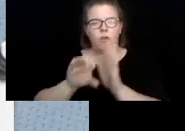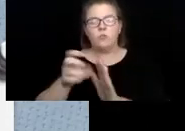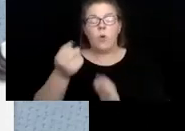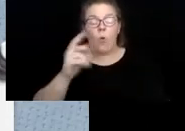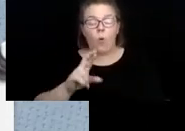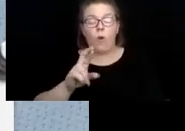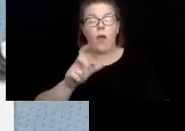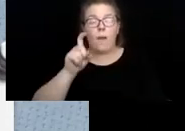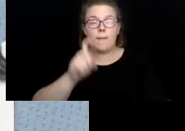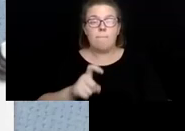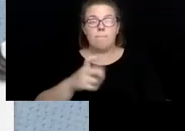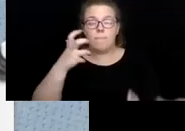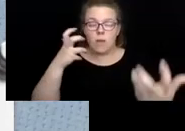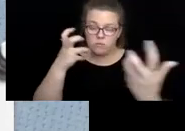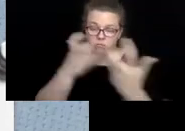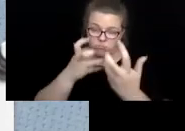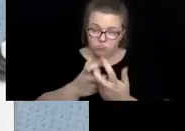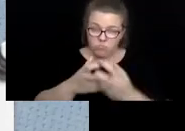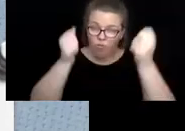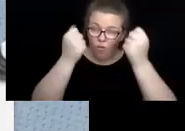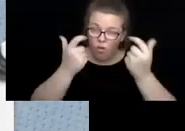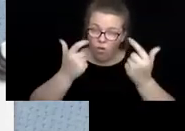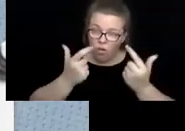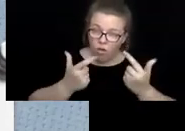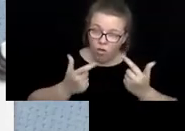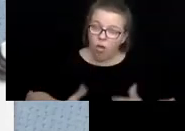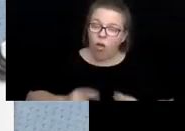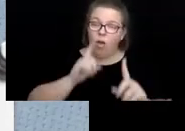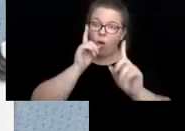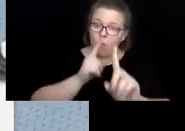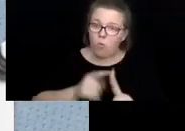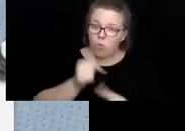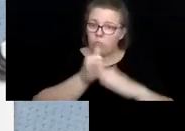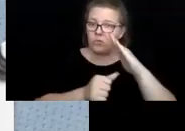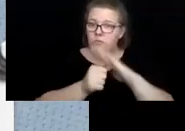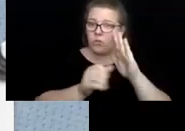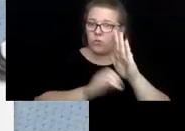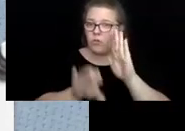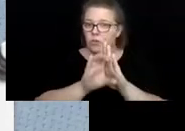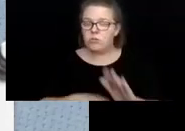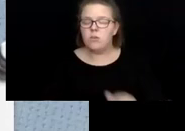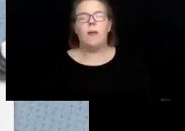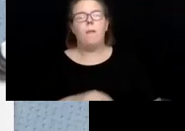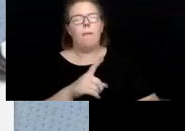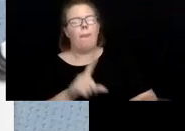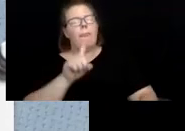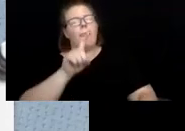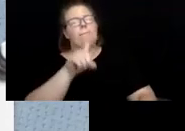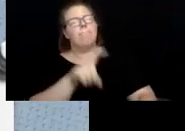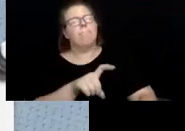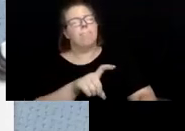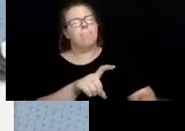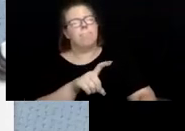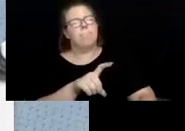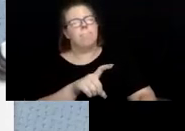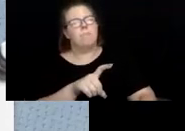the person need to be exhibiting all bullet points under a characteristic? They need to exhibit all